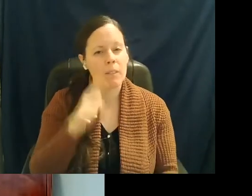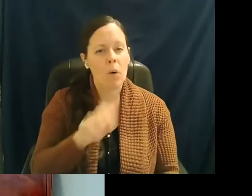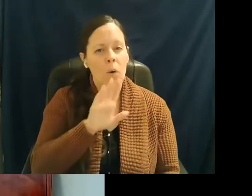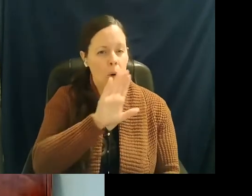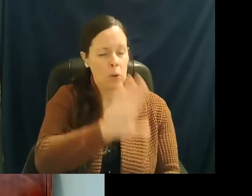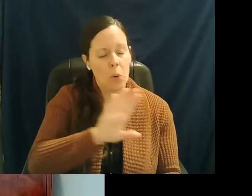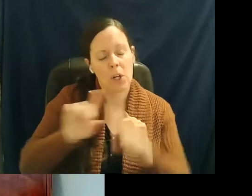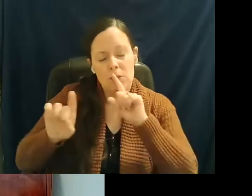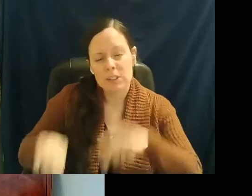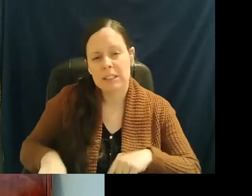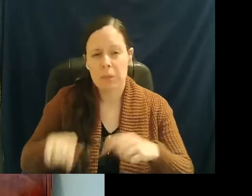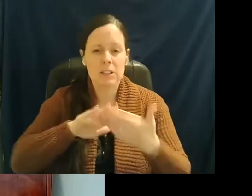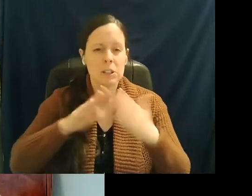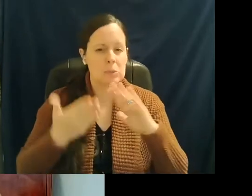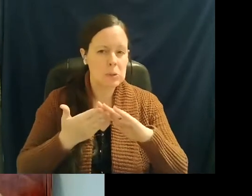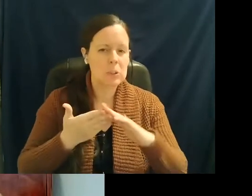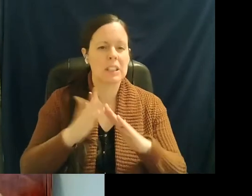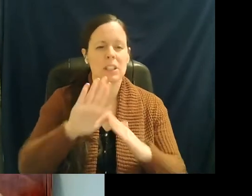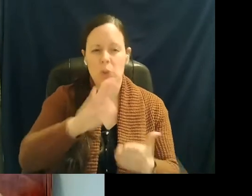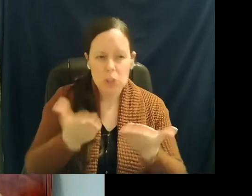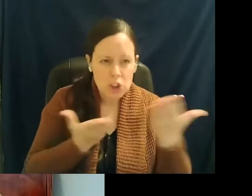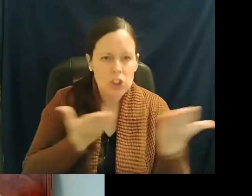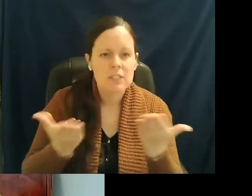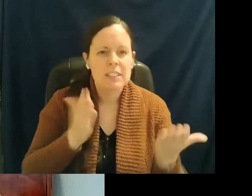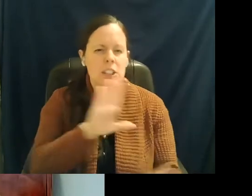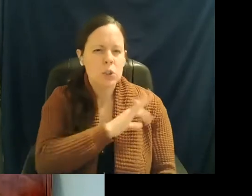that you provide in the community, the services, your staff?